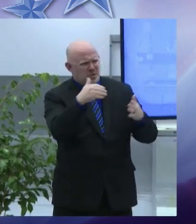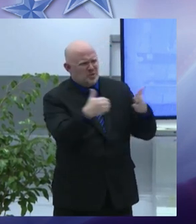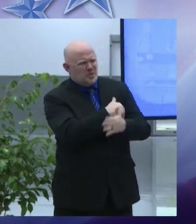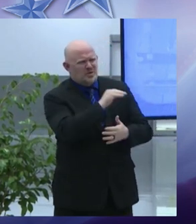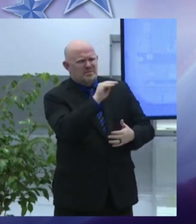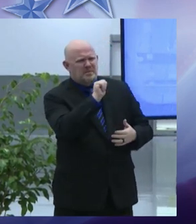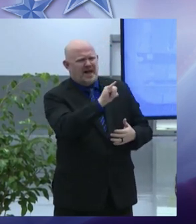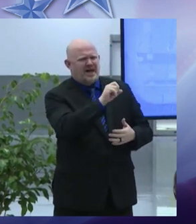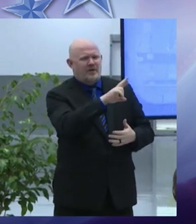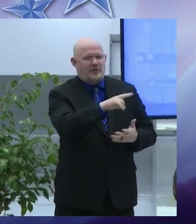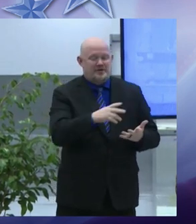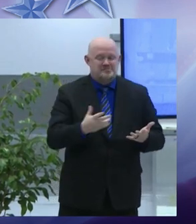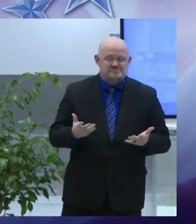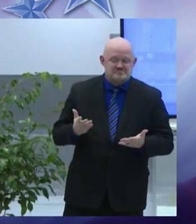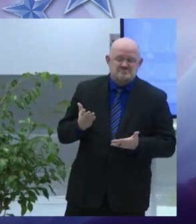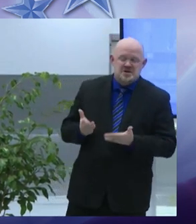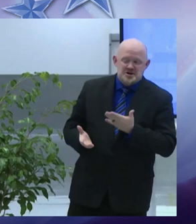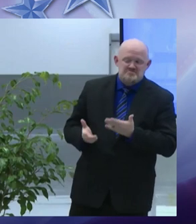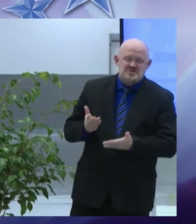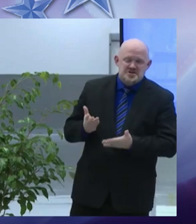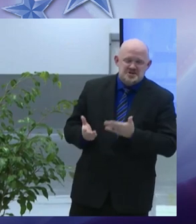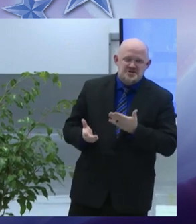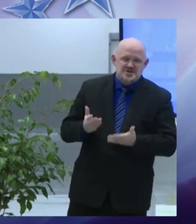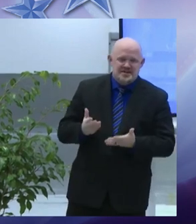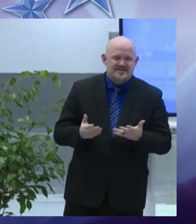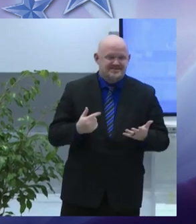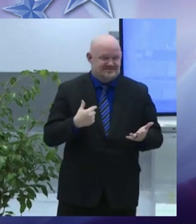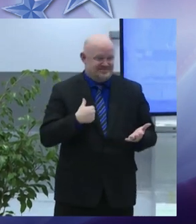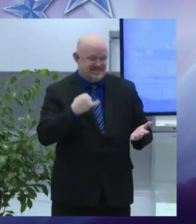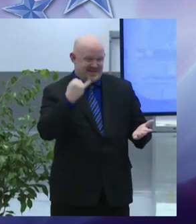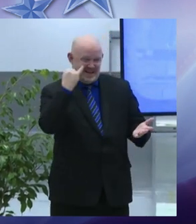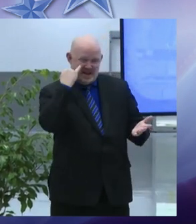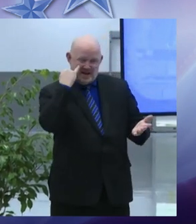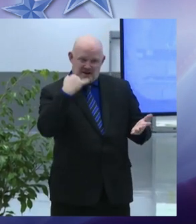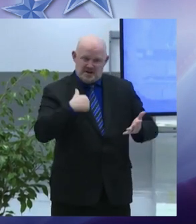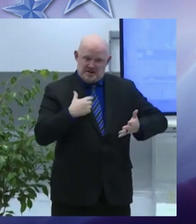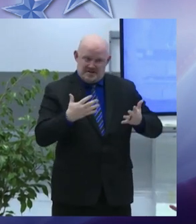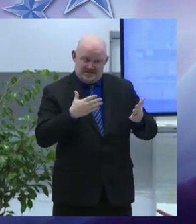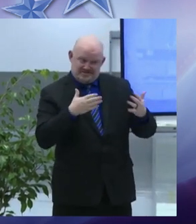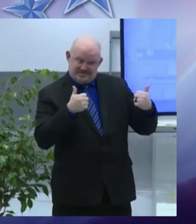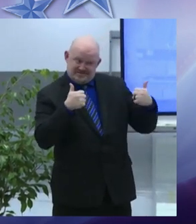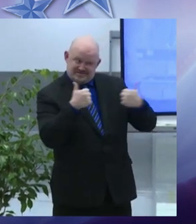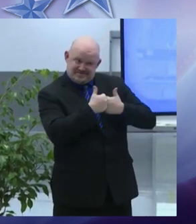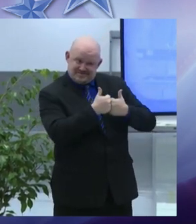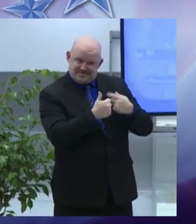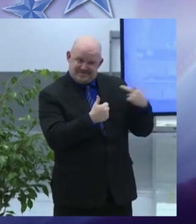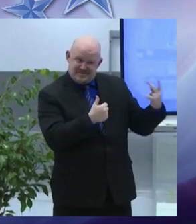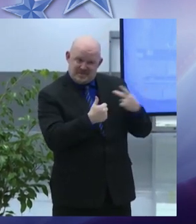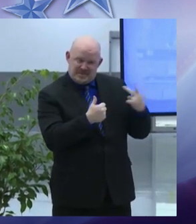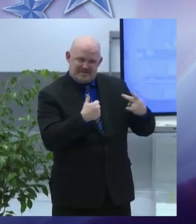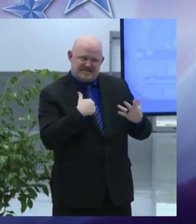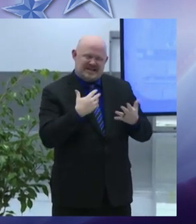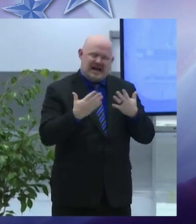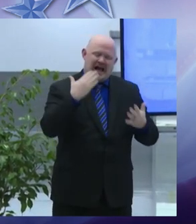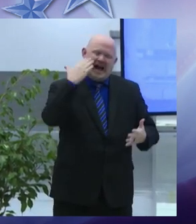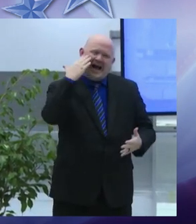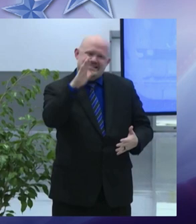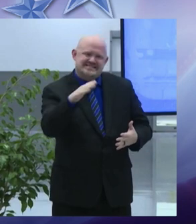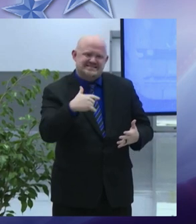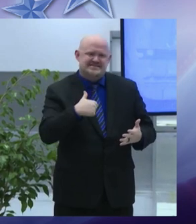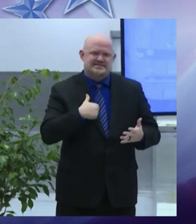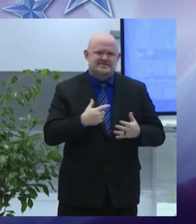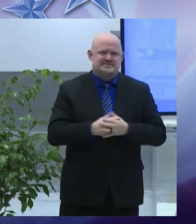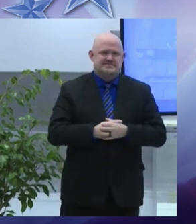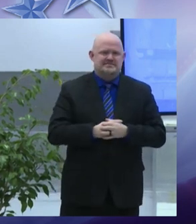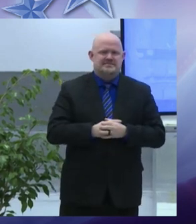then said not unless I run against you that was a joke between the two of us we both laughed from that simple conversation involving a joke